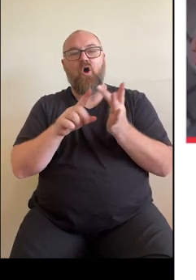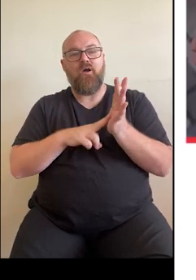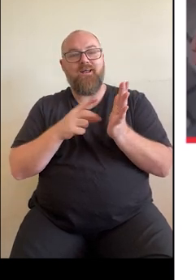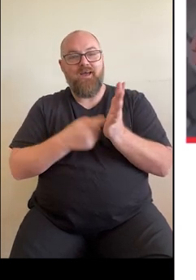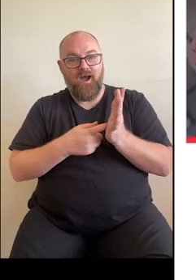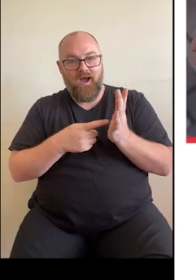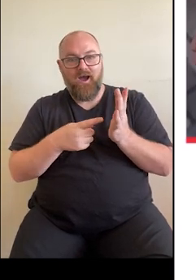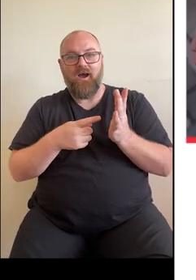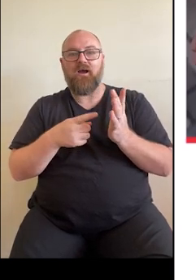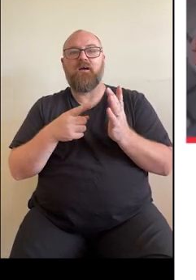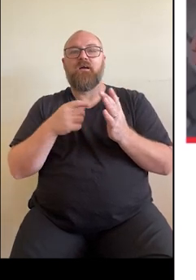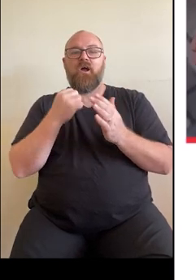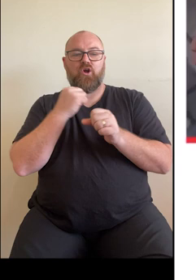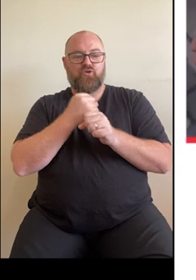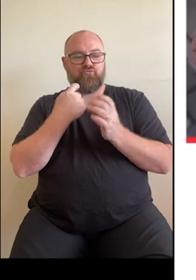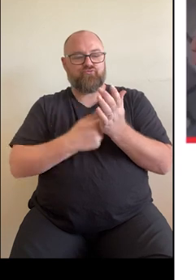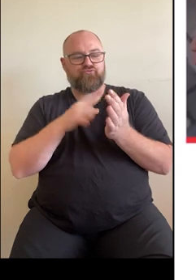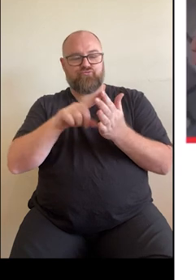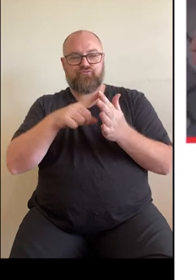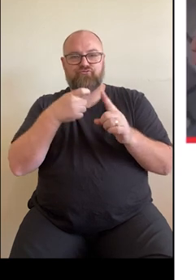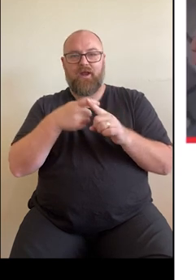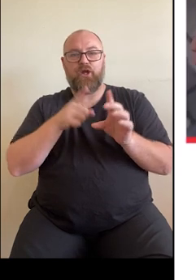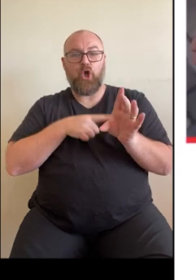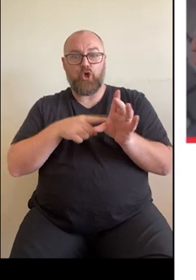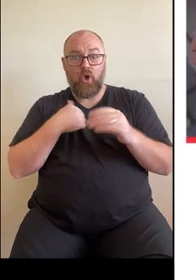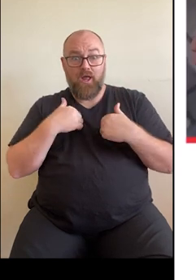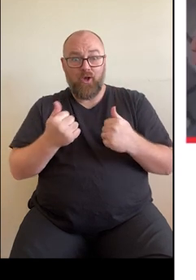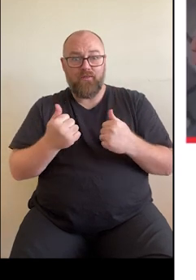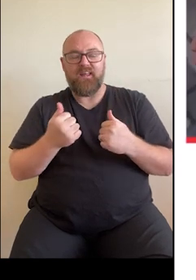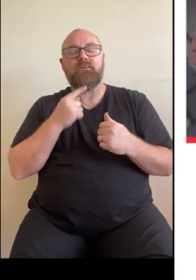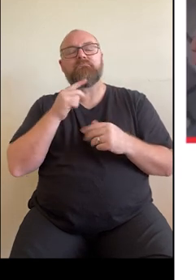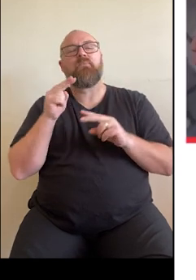Greek yogurt healthy? You can jump online to find out more.